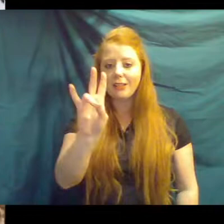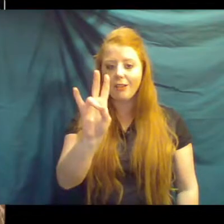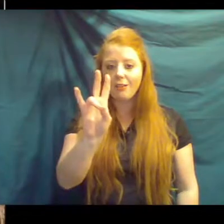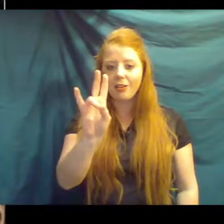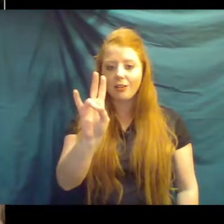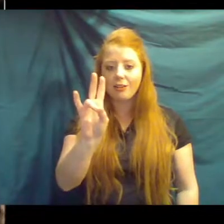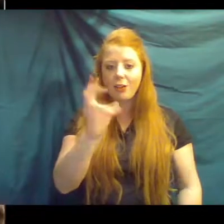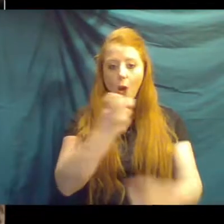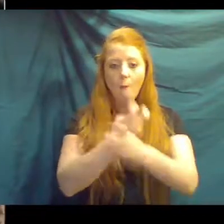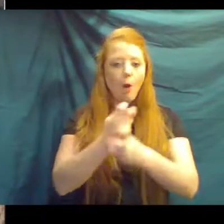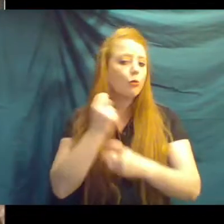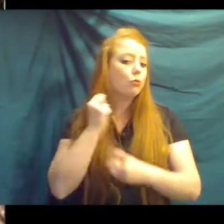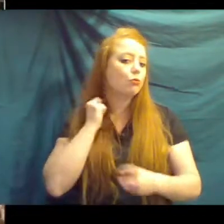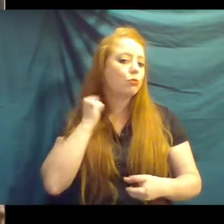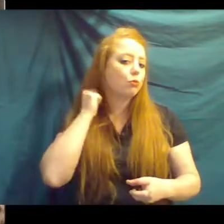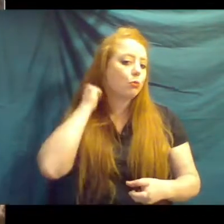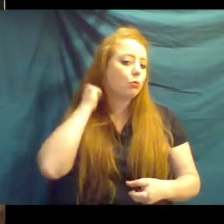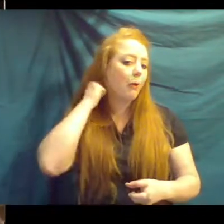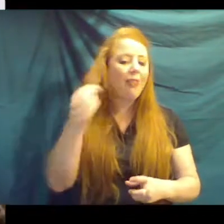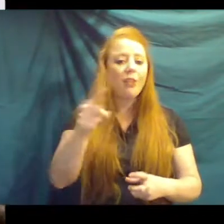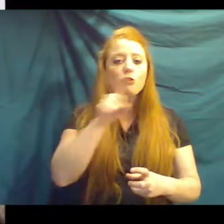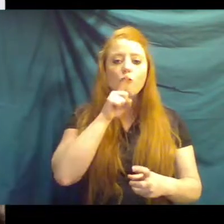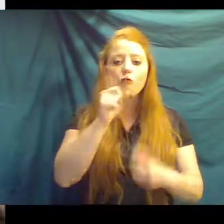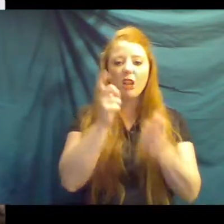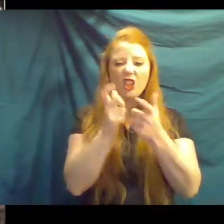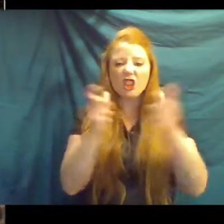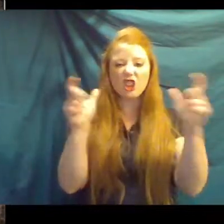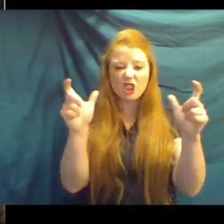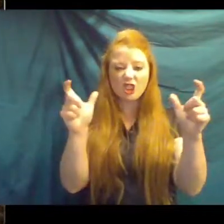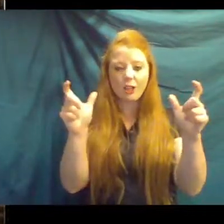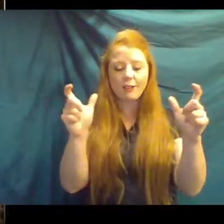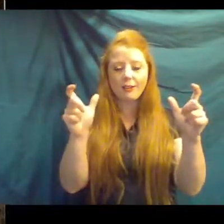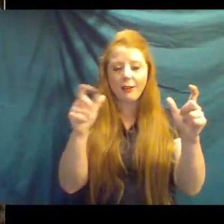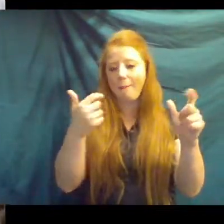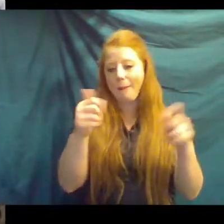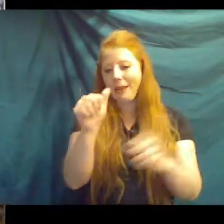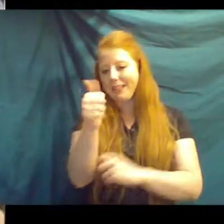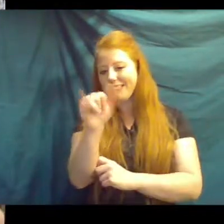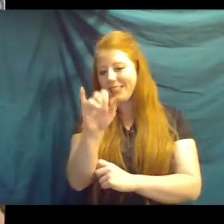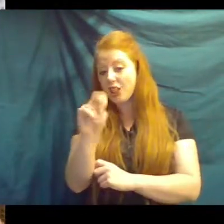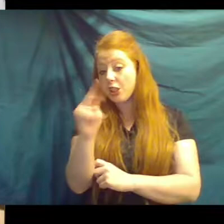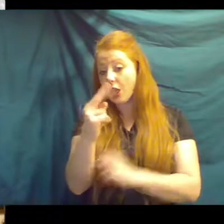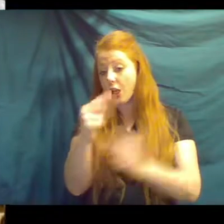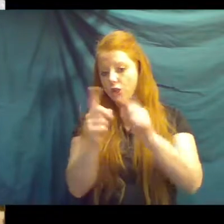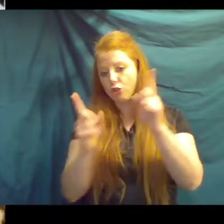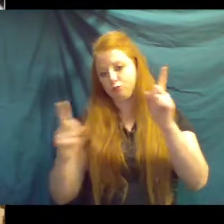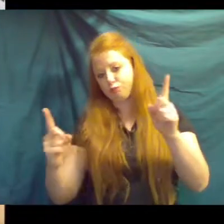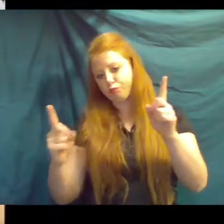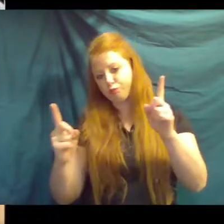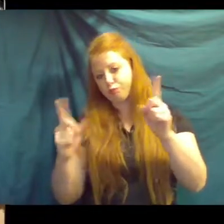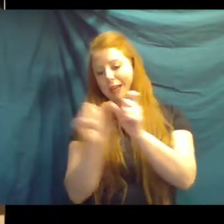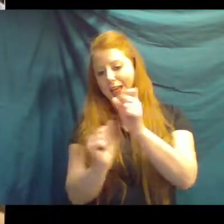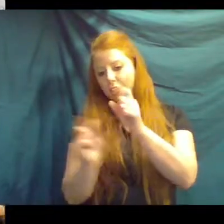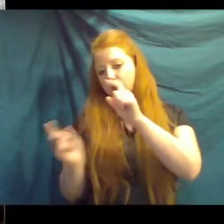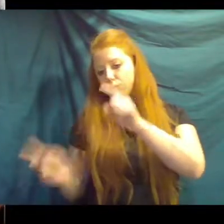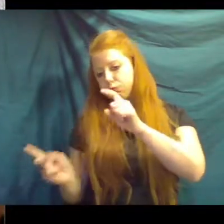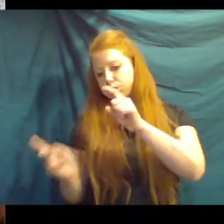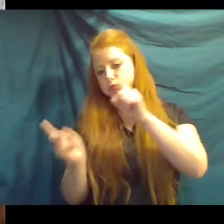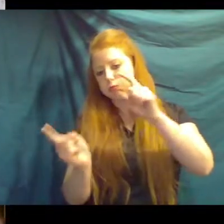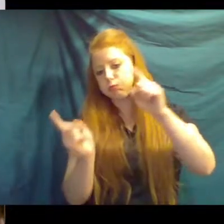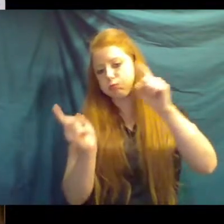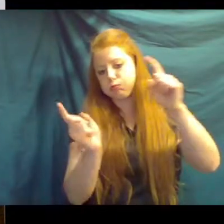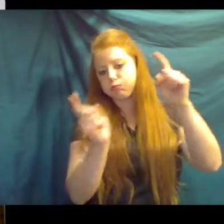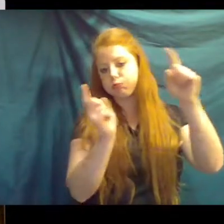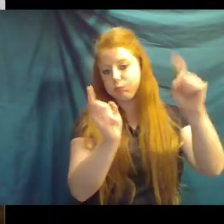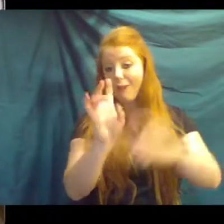incredible if you think about it. Theirs are just really, really big. They're about 10 inch long bones each. So that's how they get such a long neck.